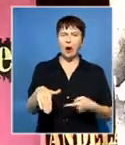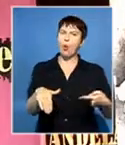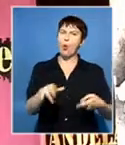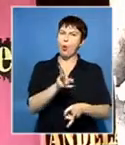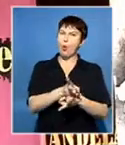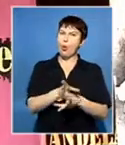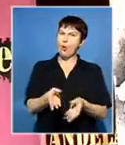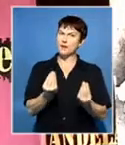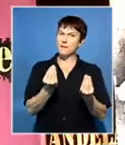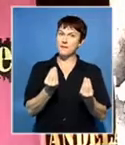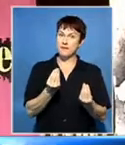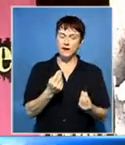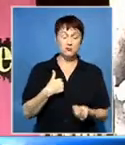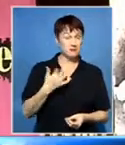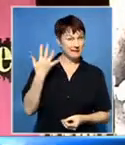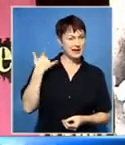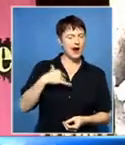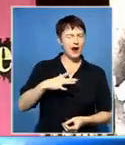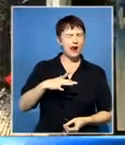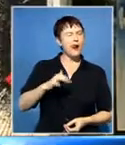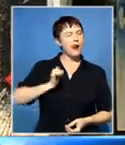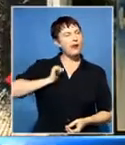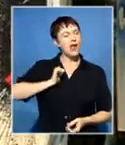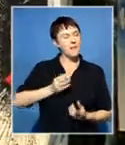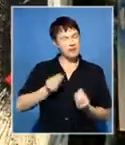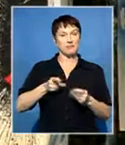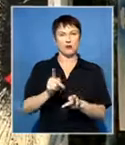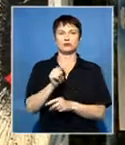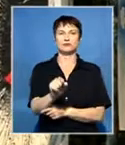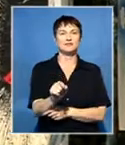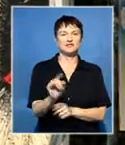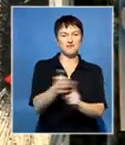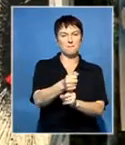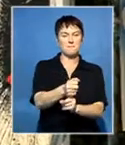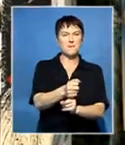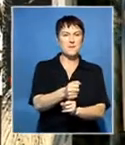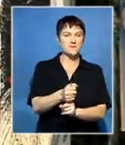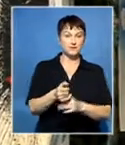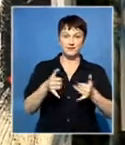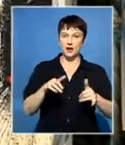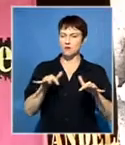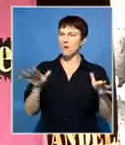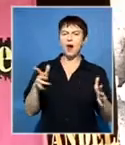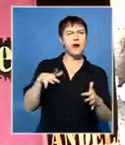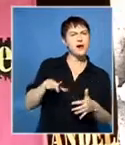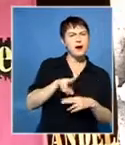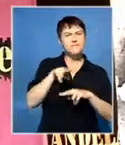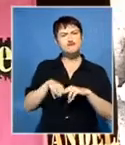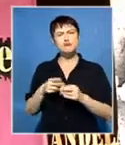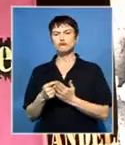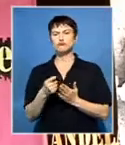I saw an opportunity and then I striked. It's become difficult for them to get space for